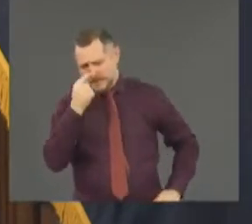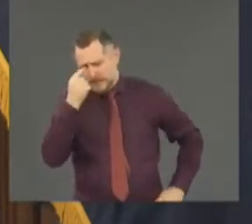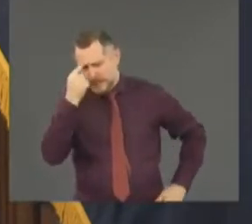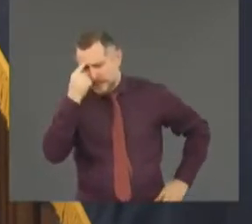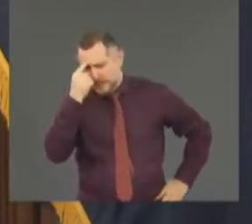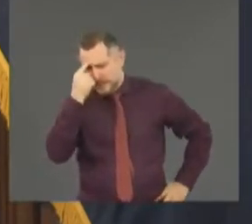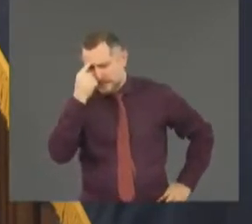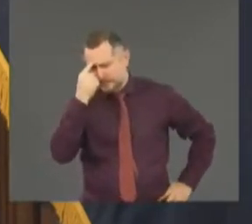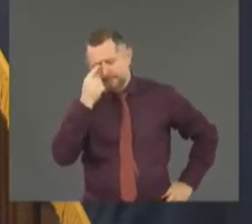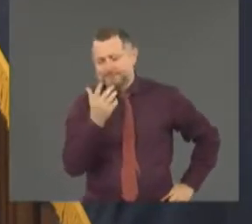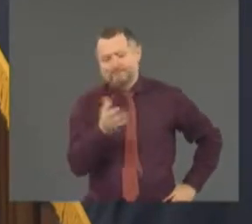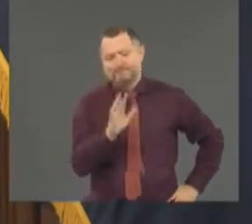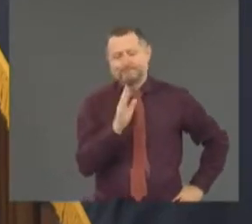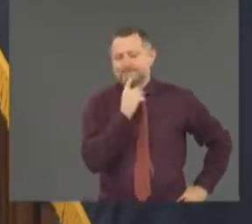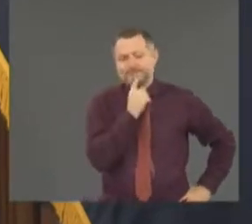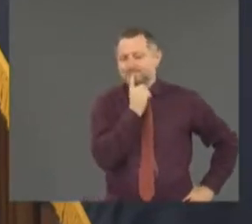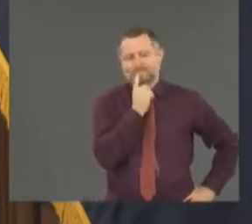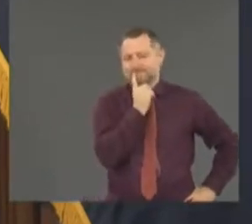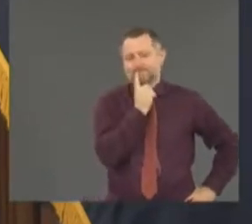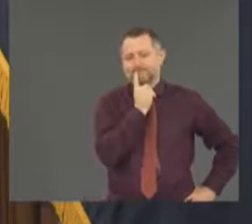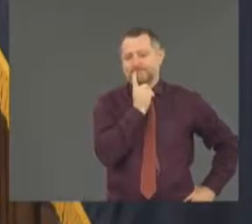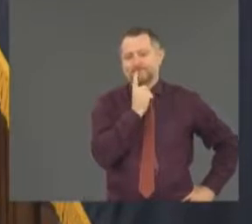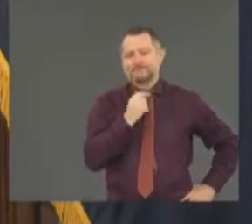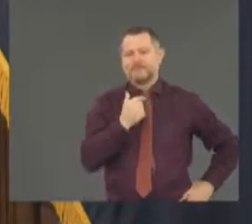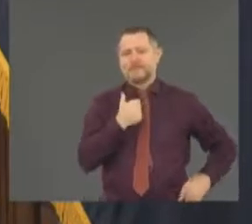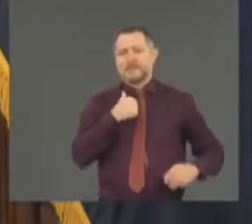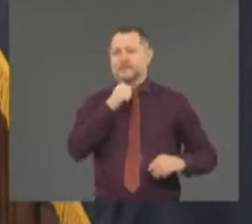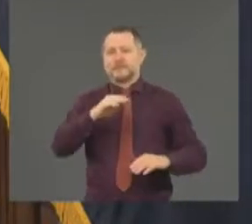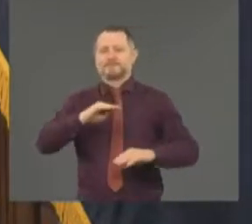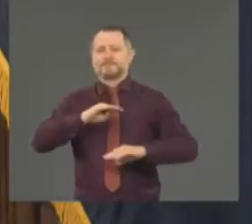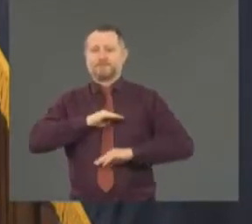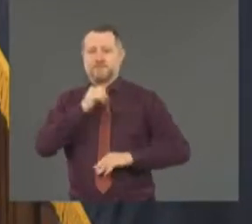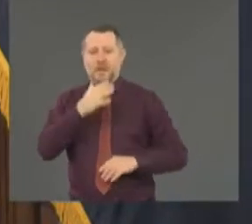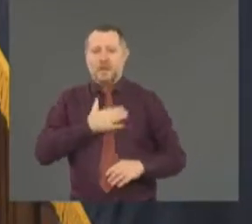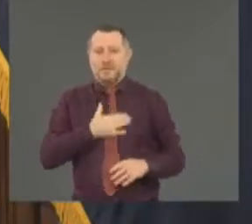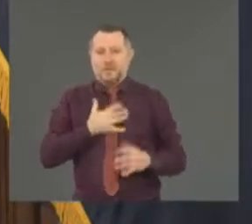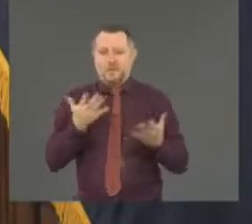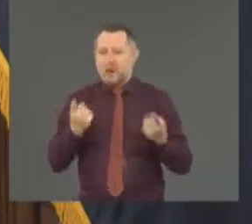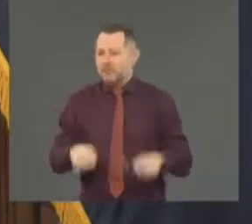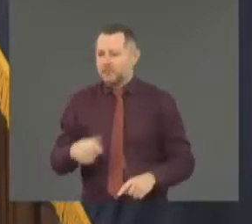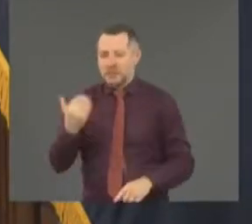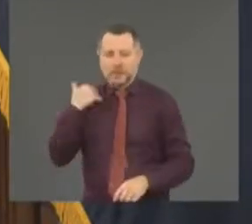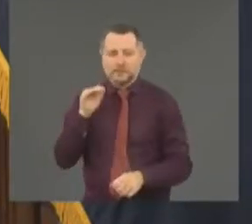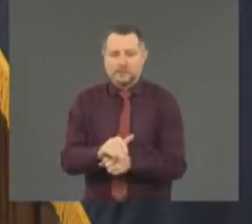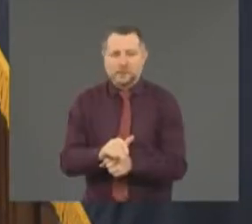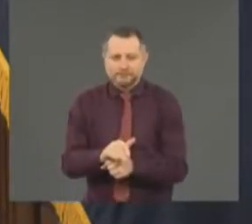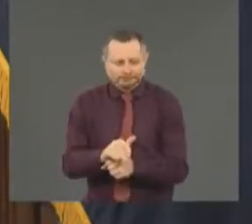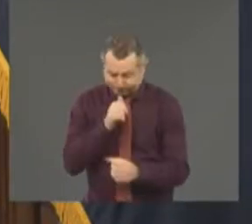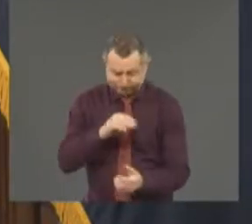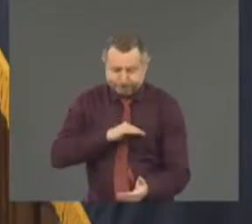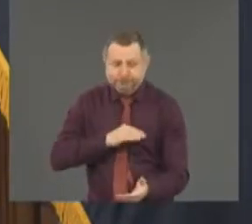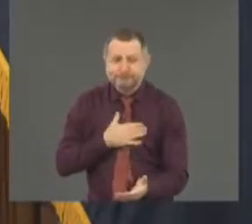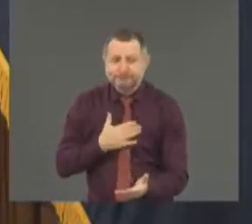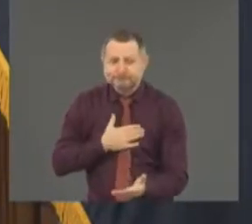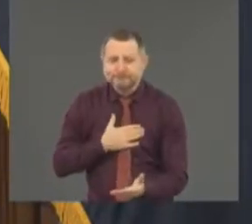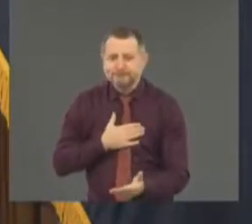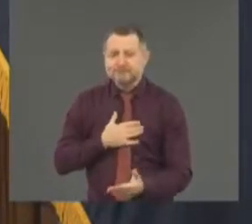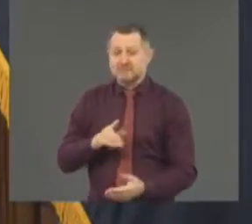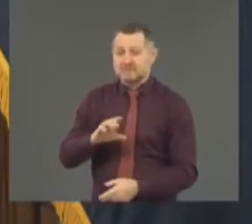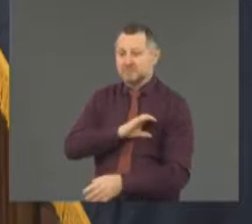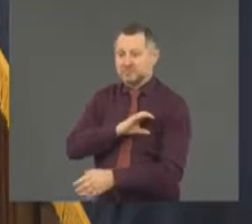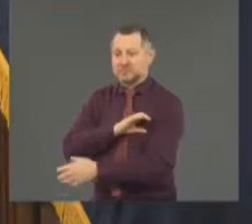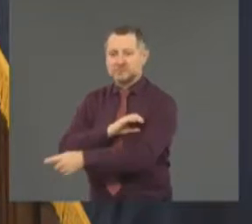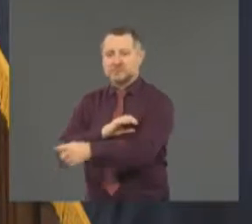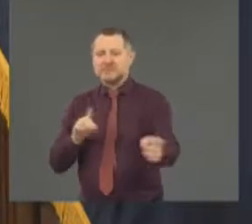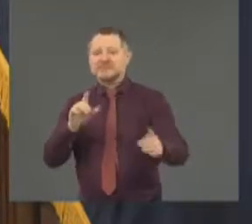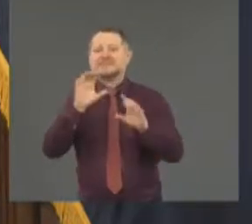I'm not happy with last night and the police did not do their job